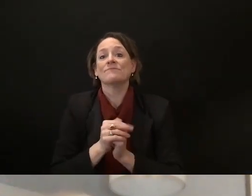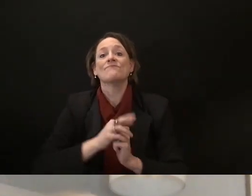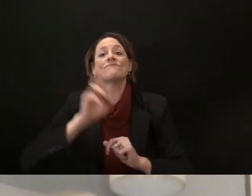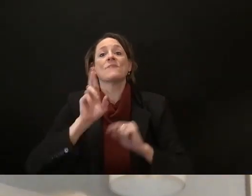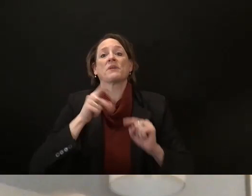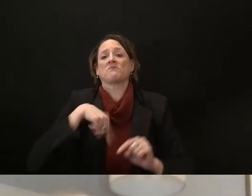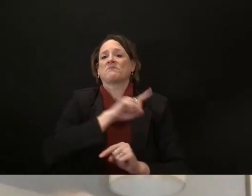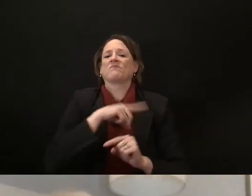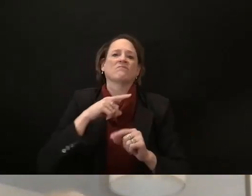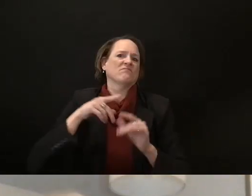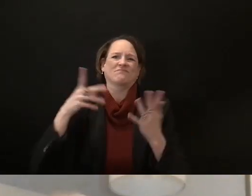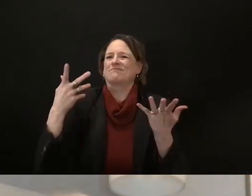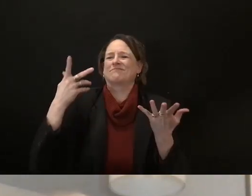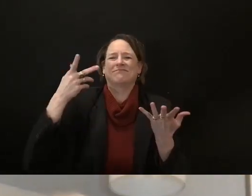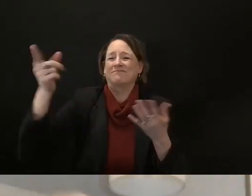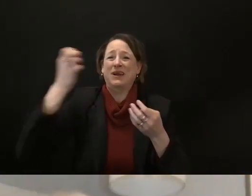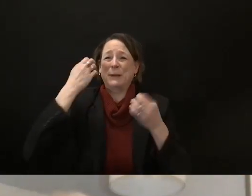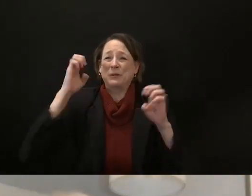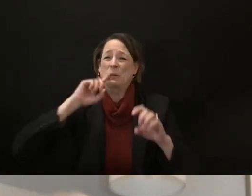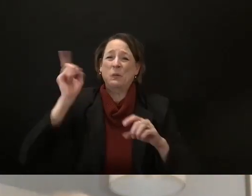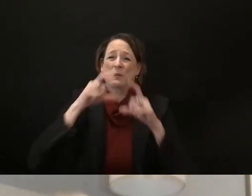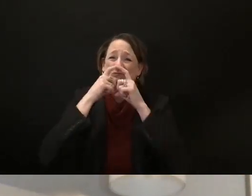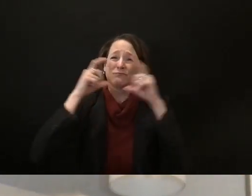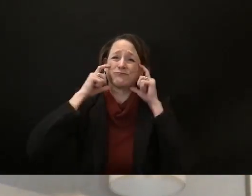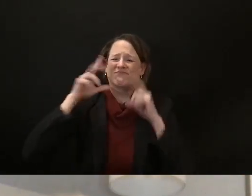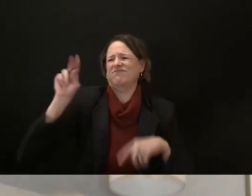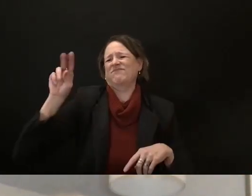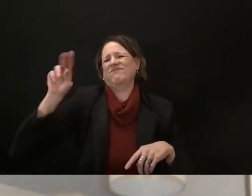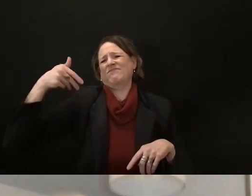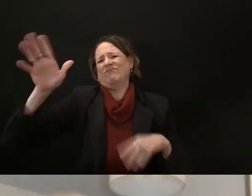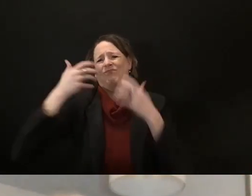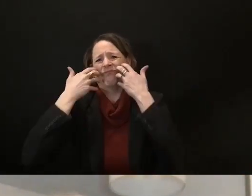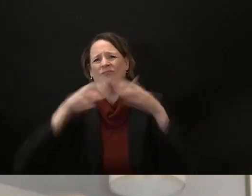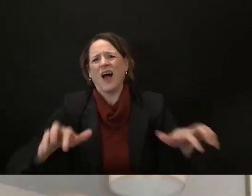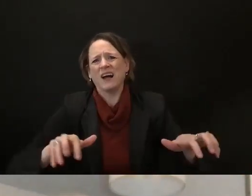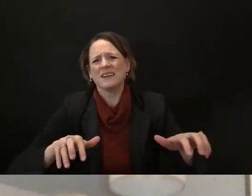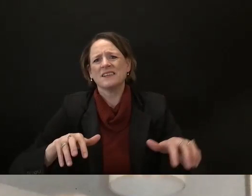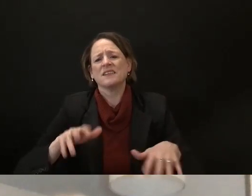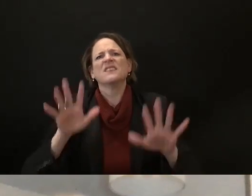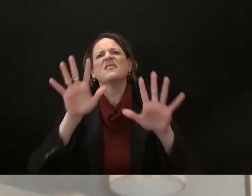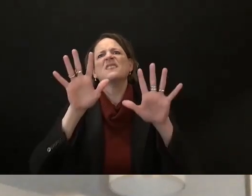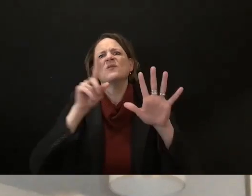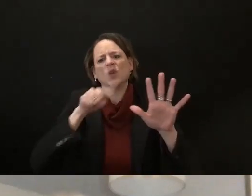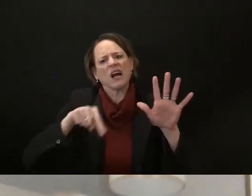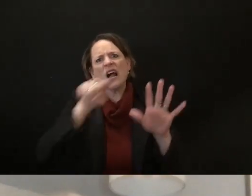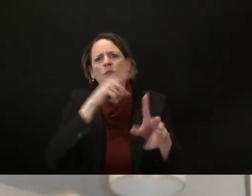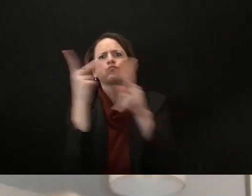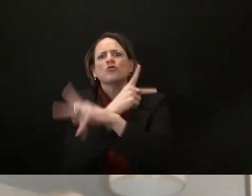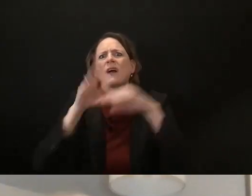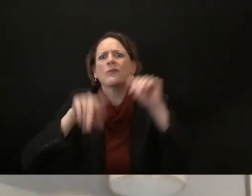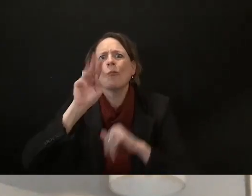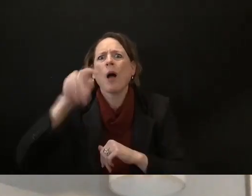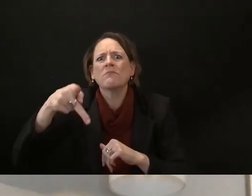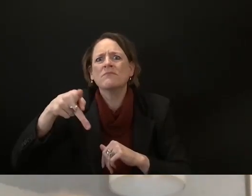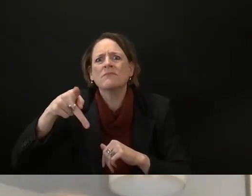emergency happening uh they very specifically in this national legislation said that there had to be an emergency declaration